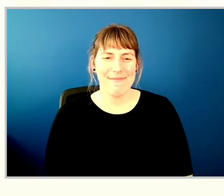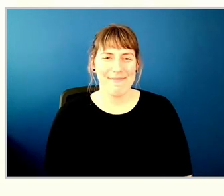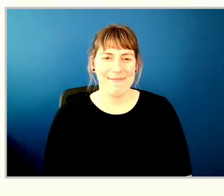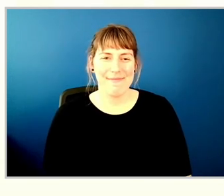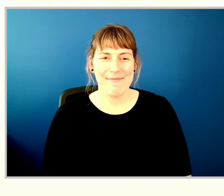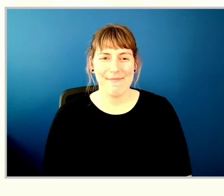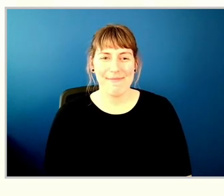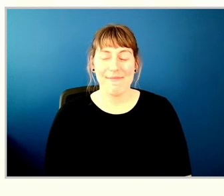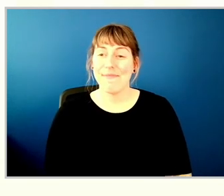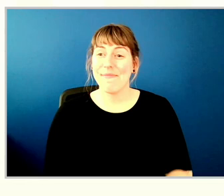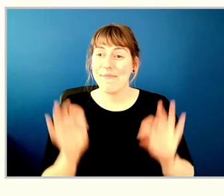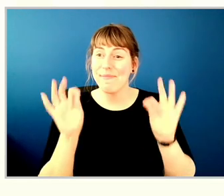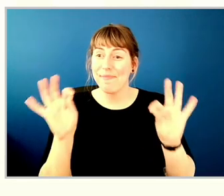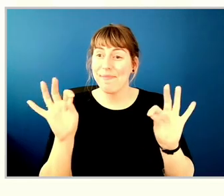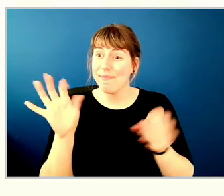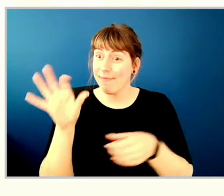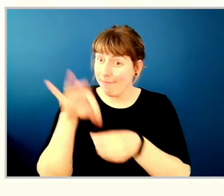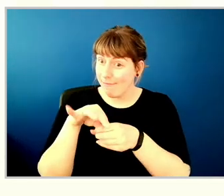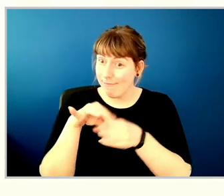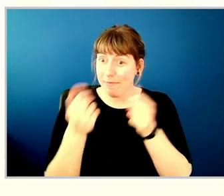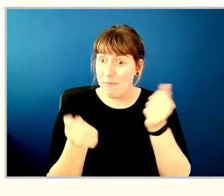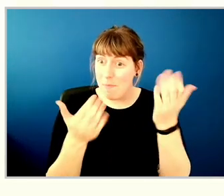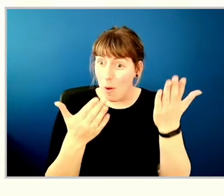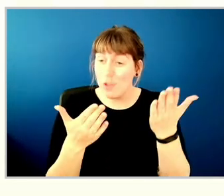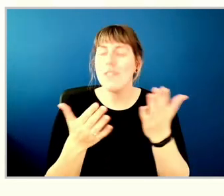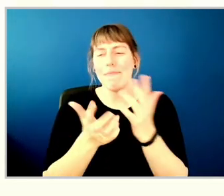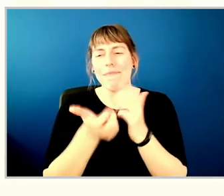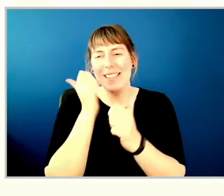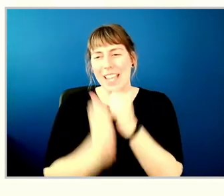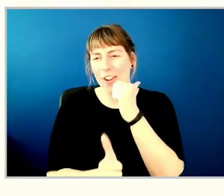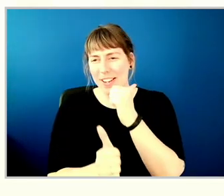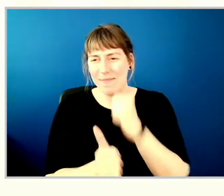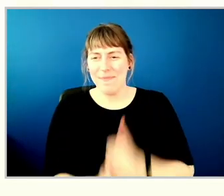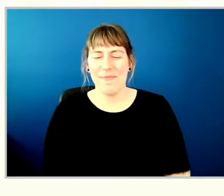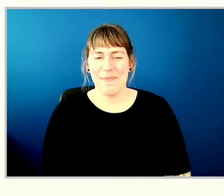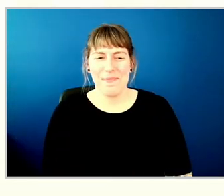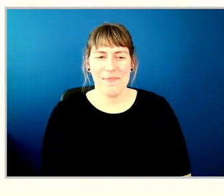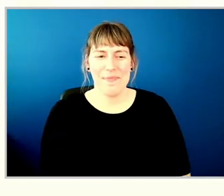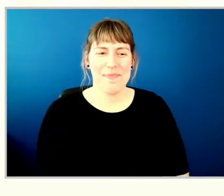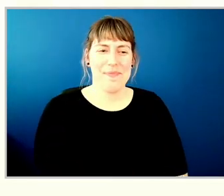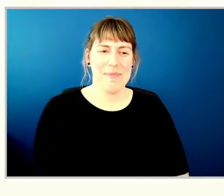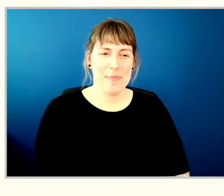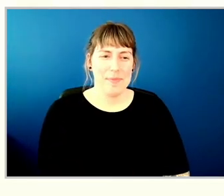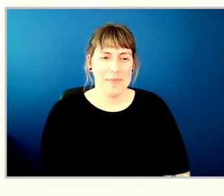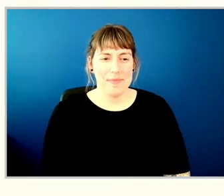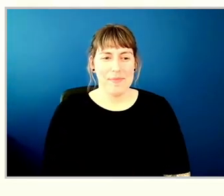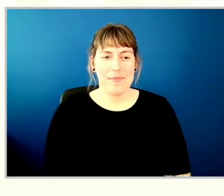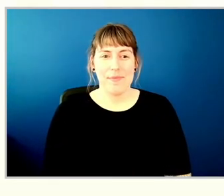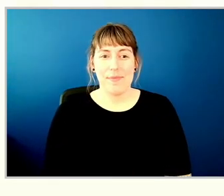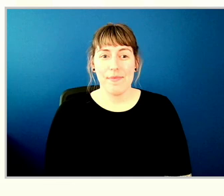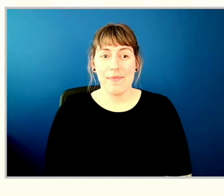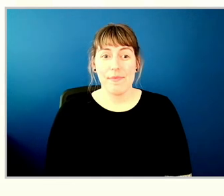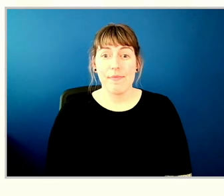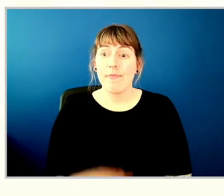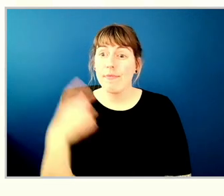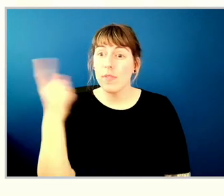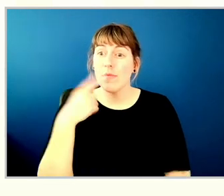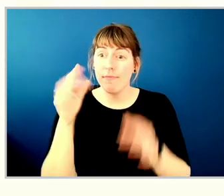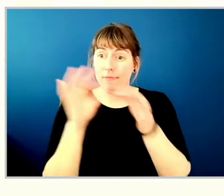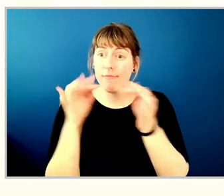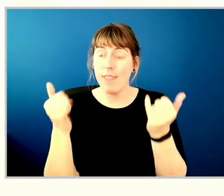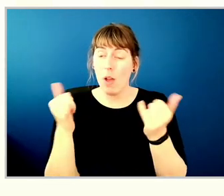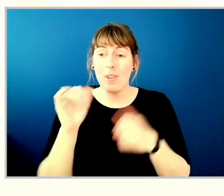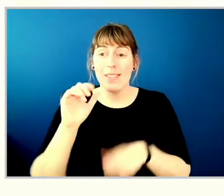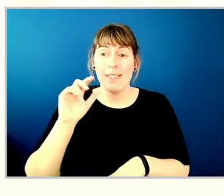the results of the motion are in and the motion is carried you will now see our second motion on the